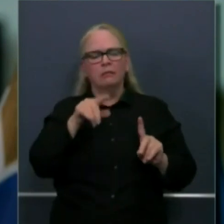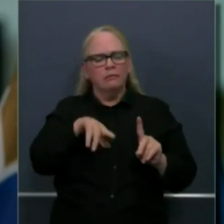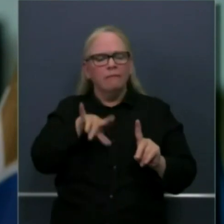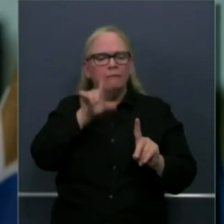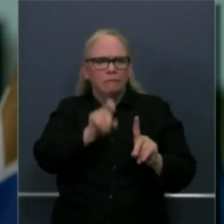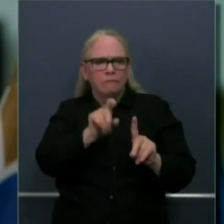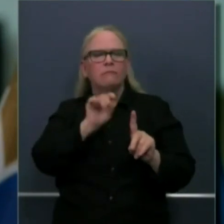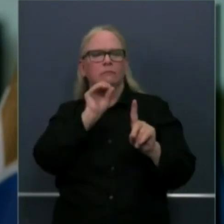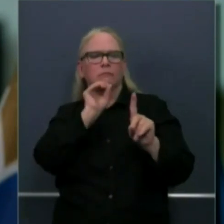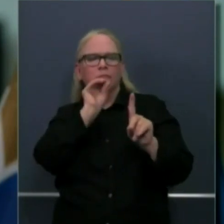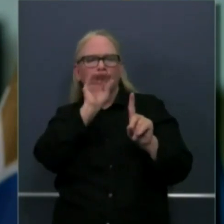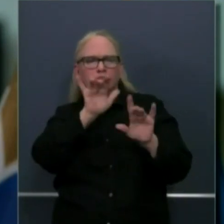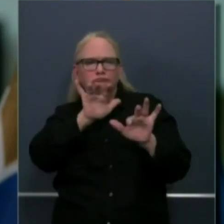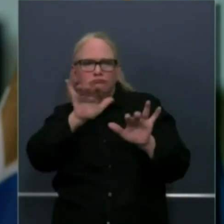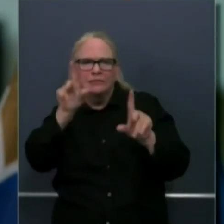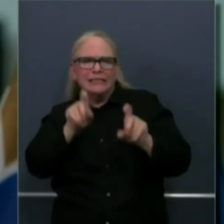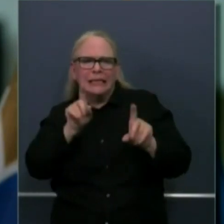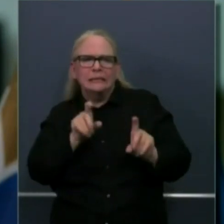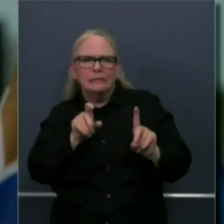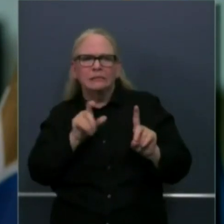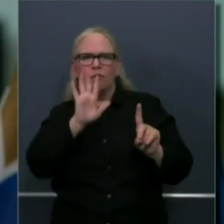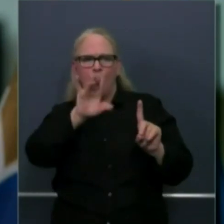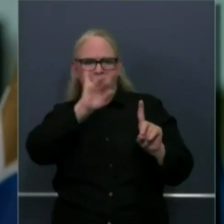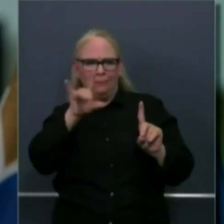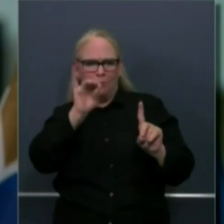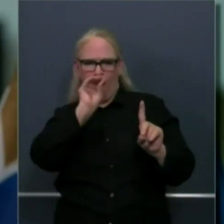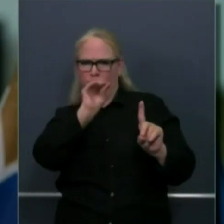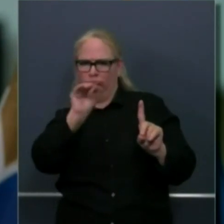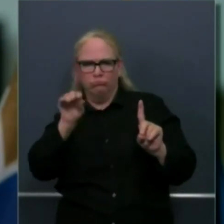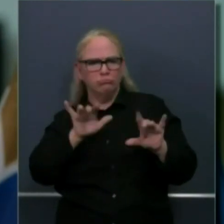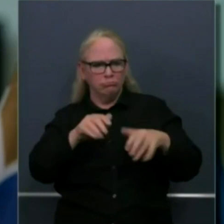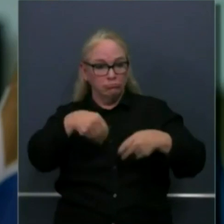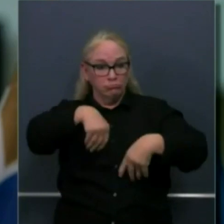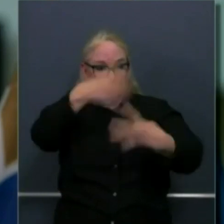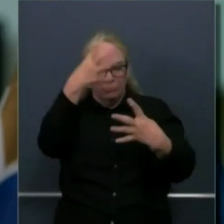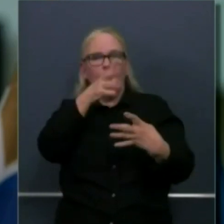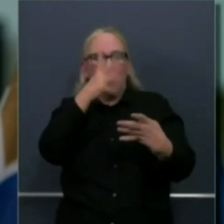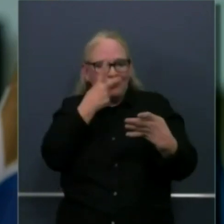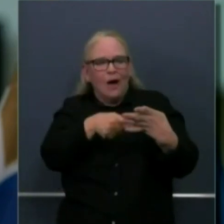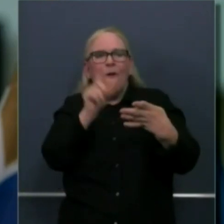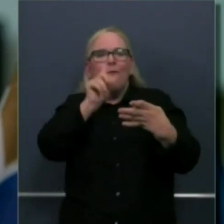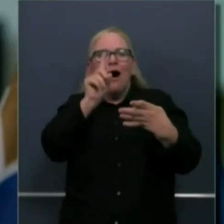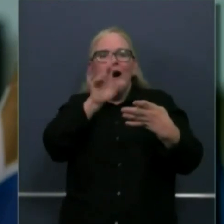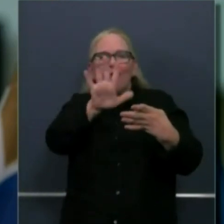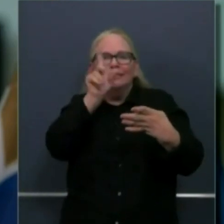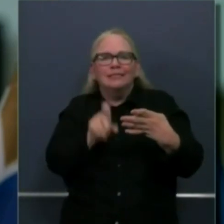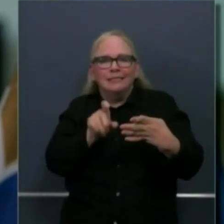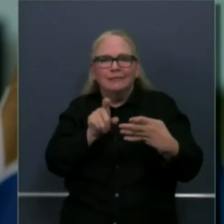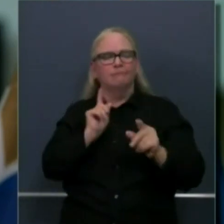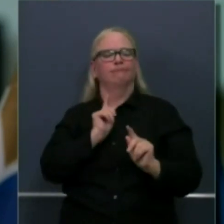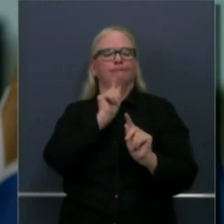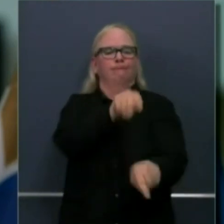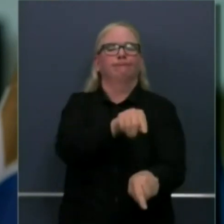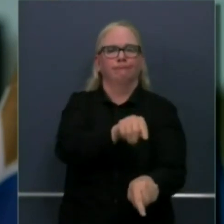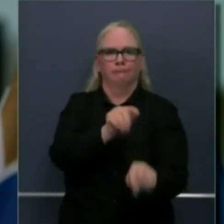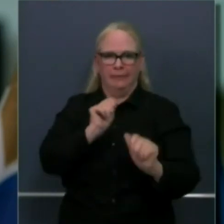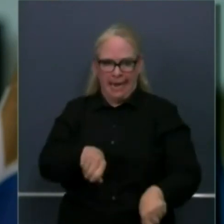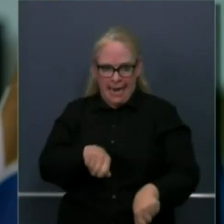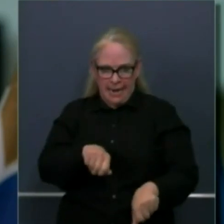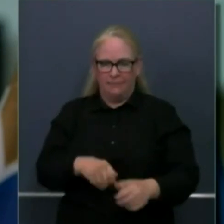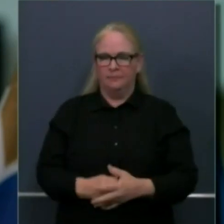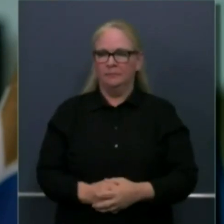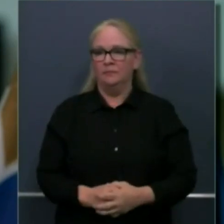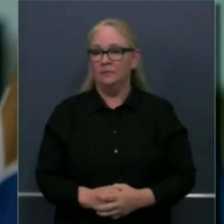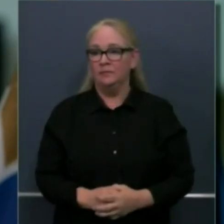in your zip code and you can determine the closest available testing site. We have 241